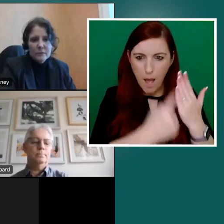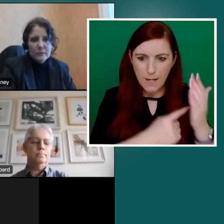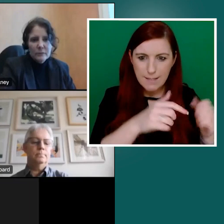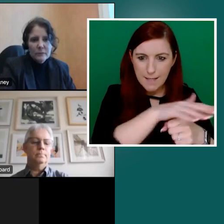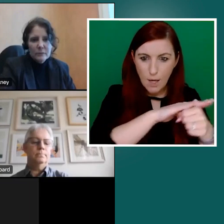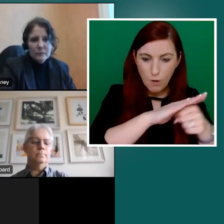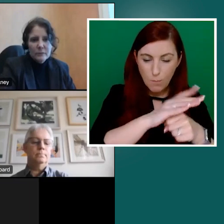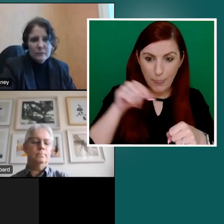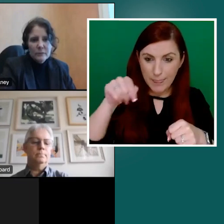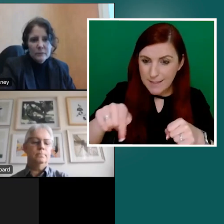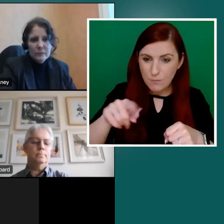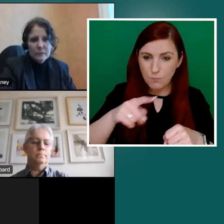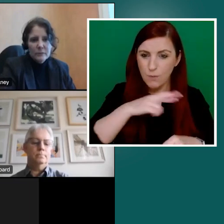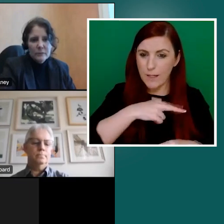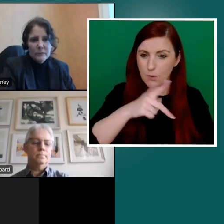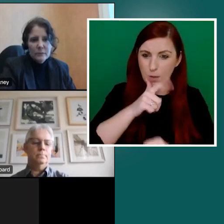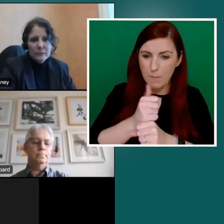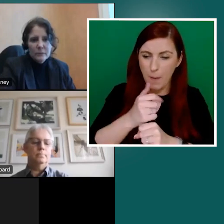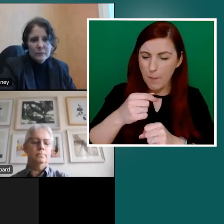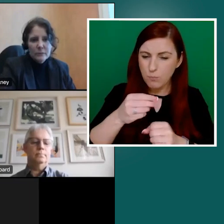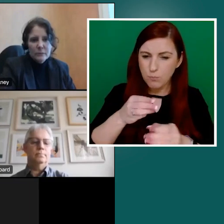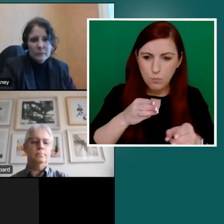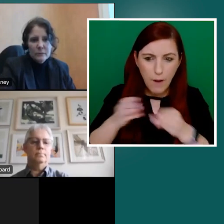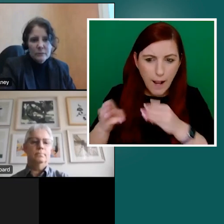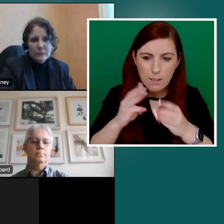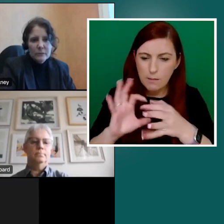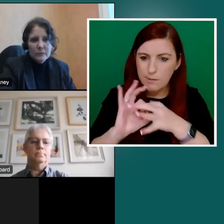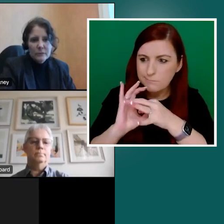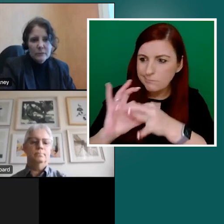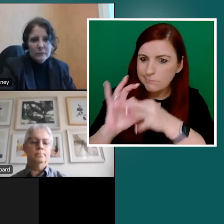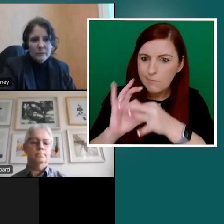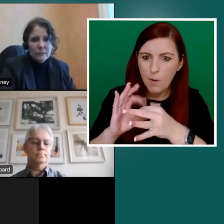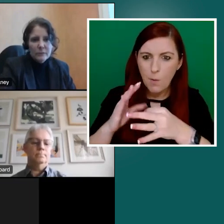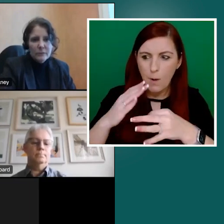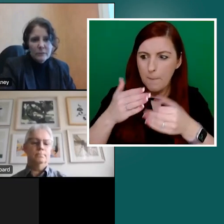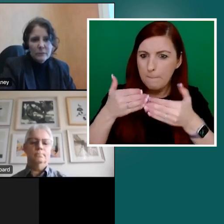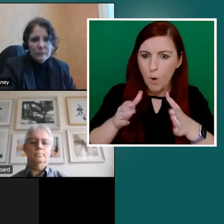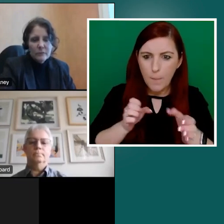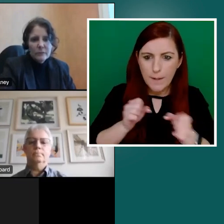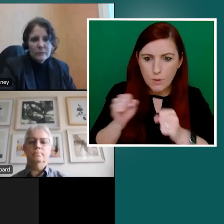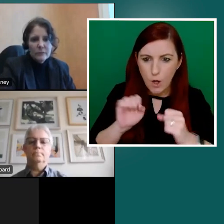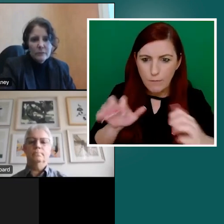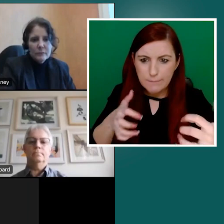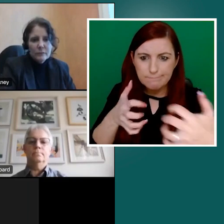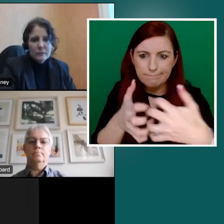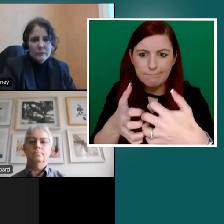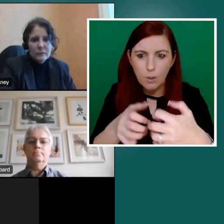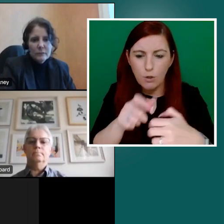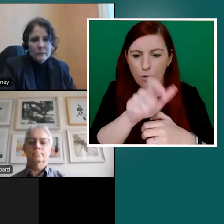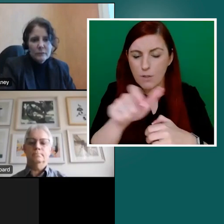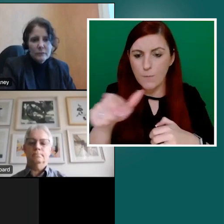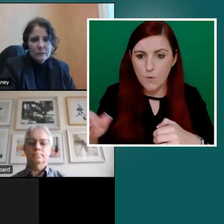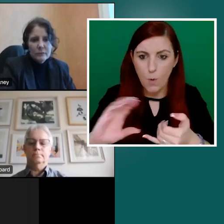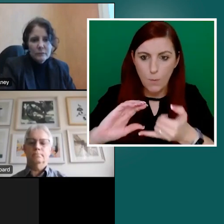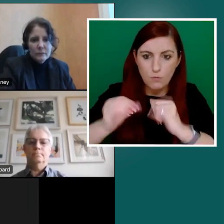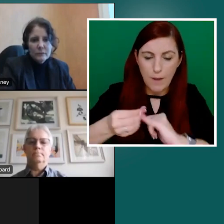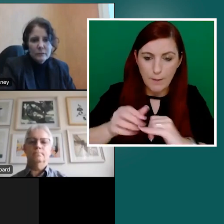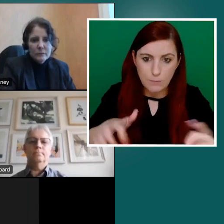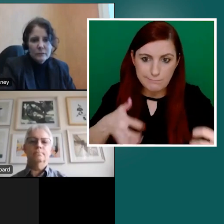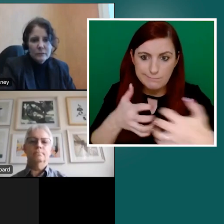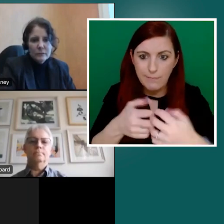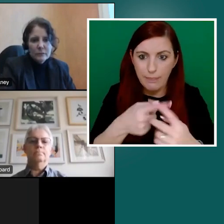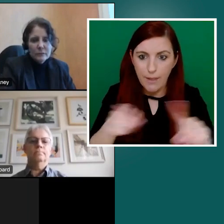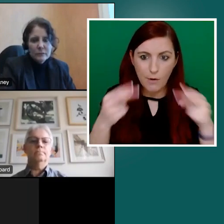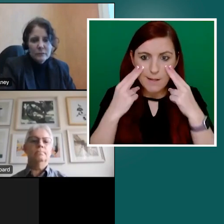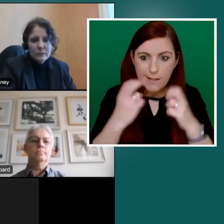practical interface where public service meets the customer, where we strive to meet people's needs on a day to day basis.